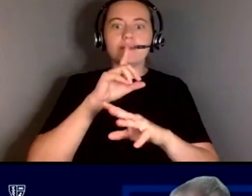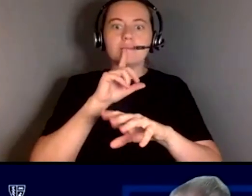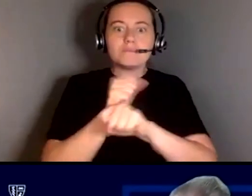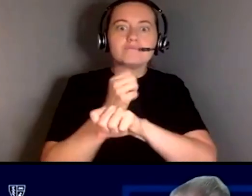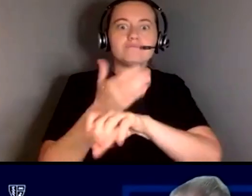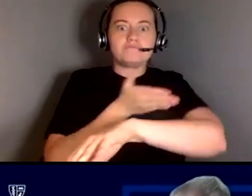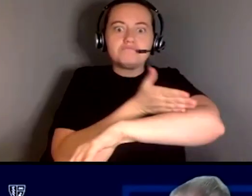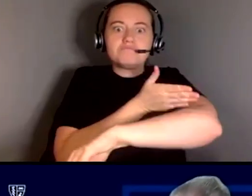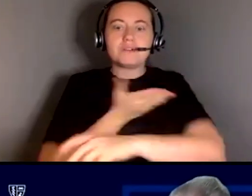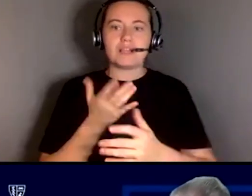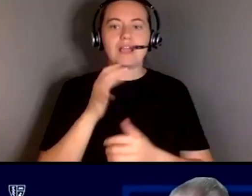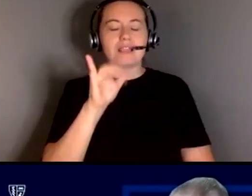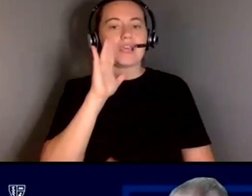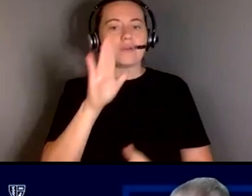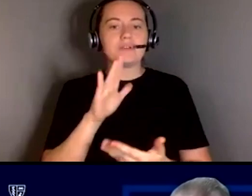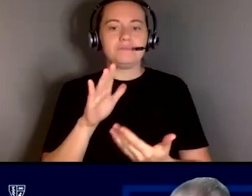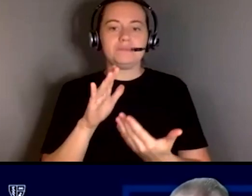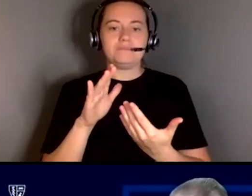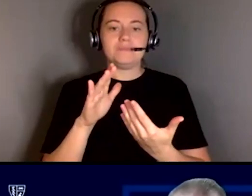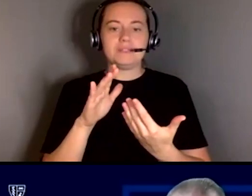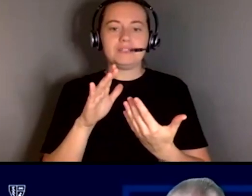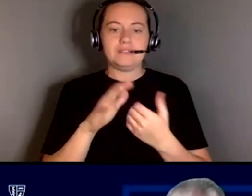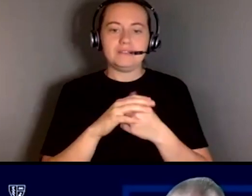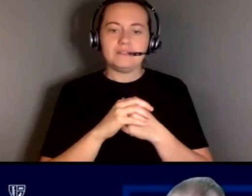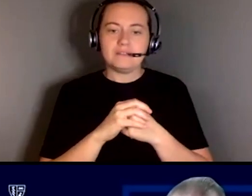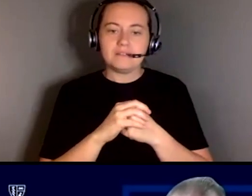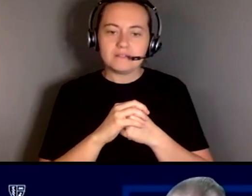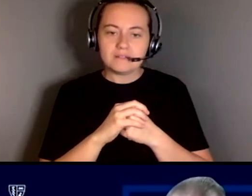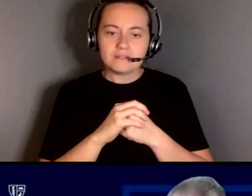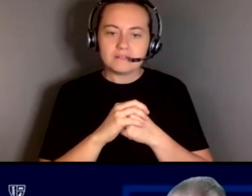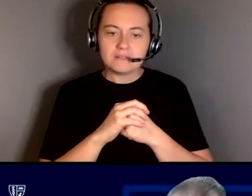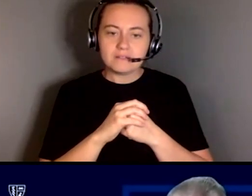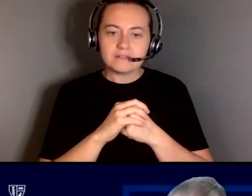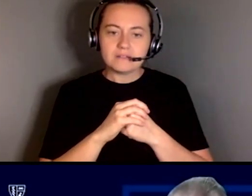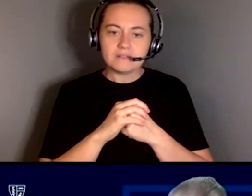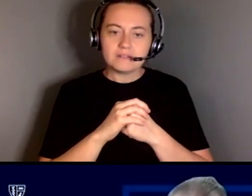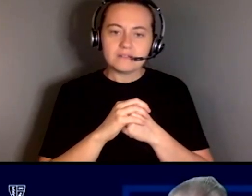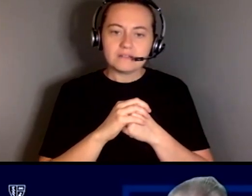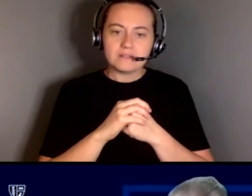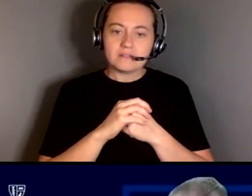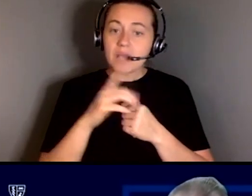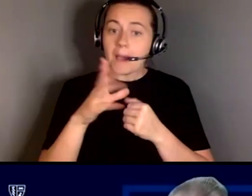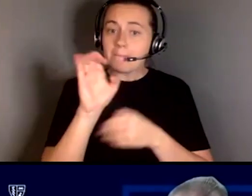that would be my two cents ben do you have any additional ads to that